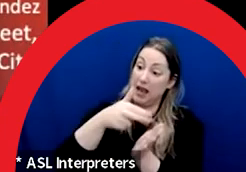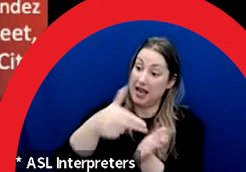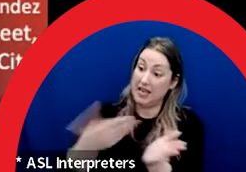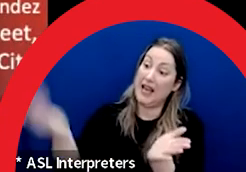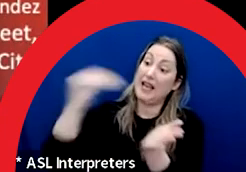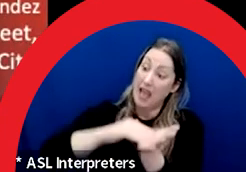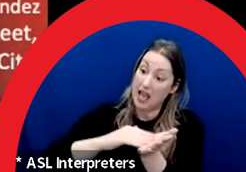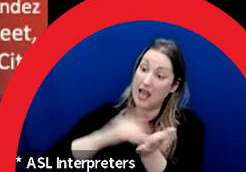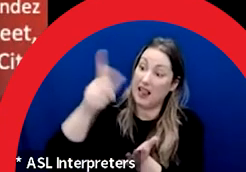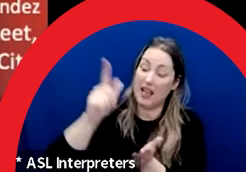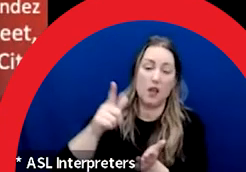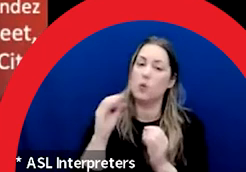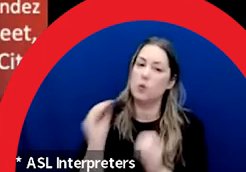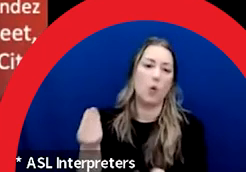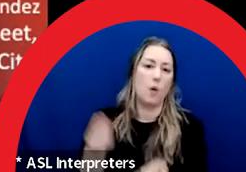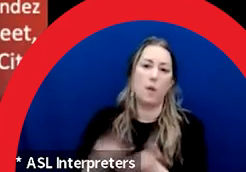in Calgary.